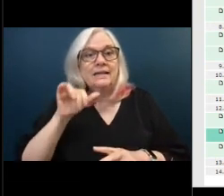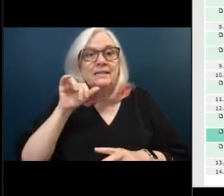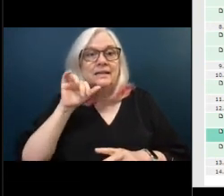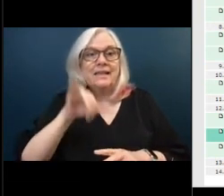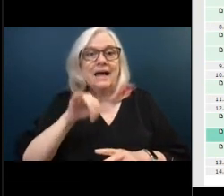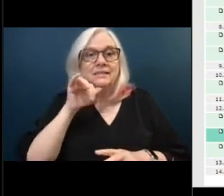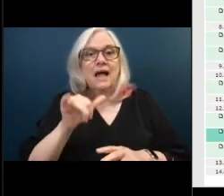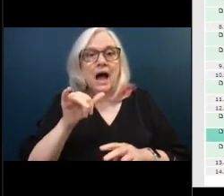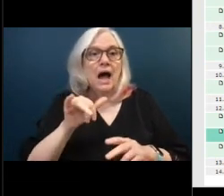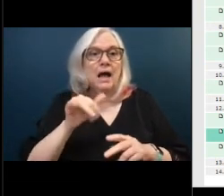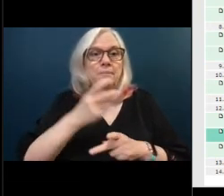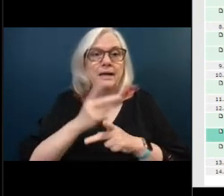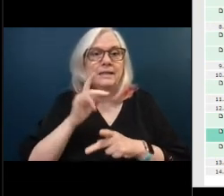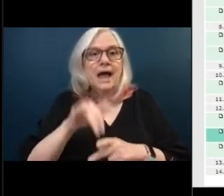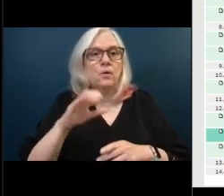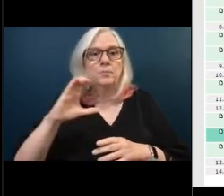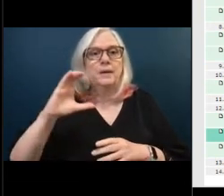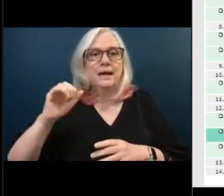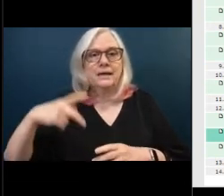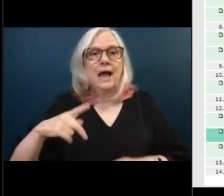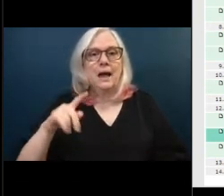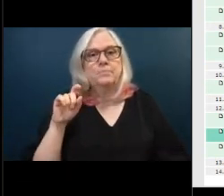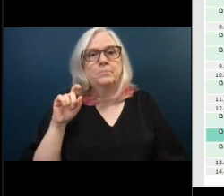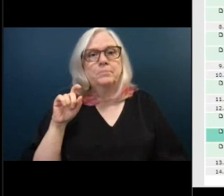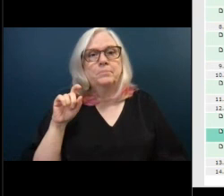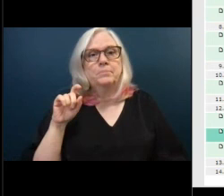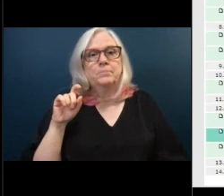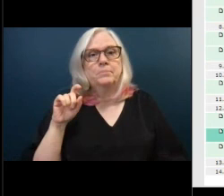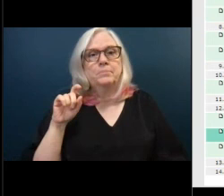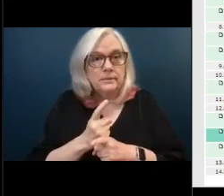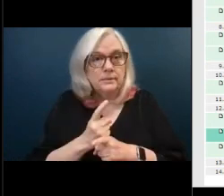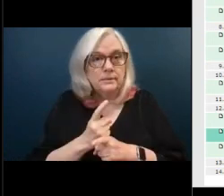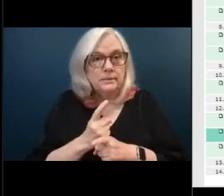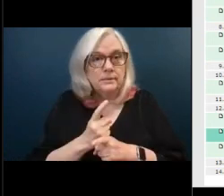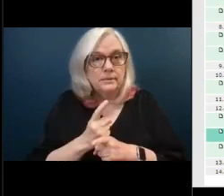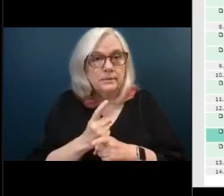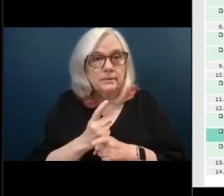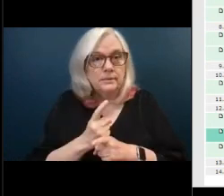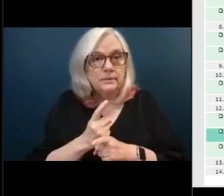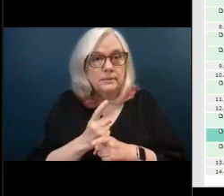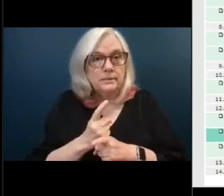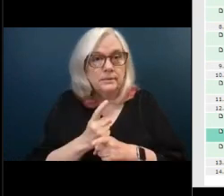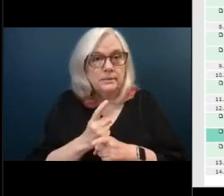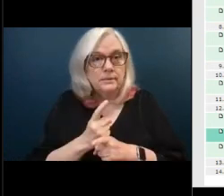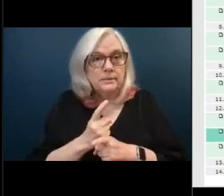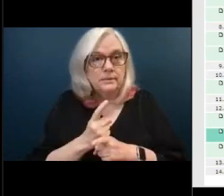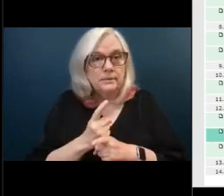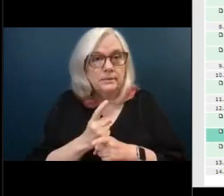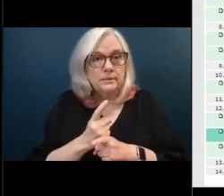correct yes so i what i'm getting as i think we need to look at what's going on